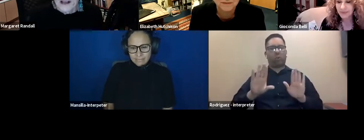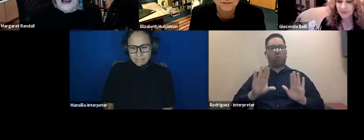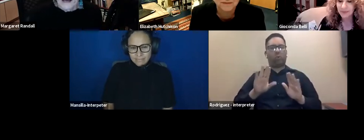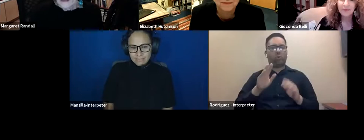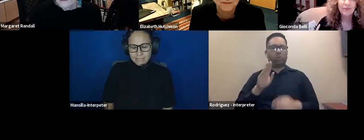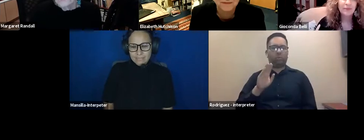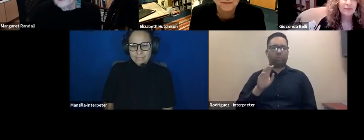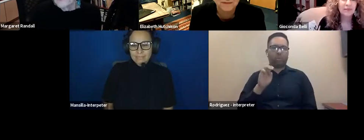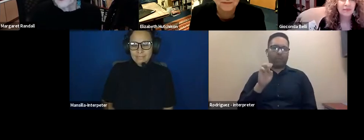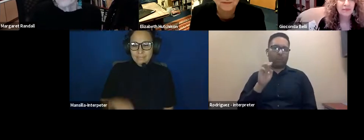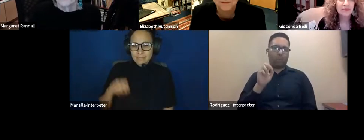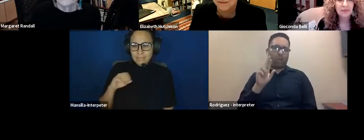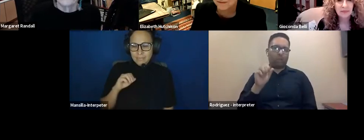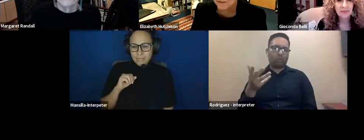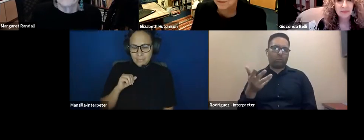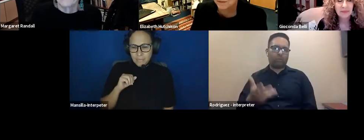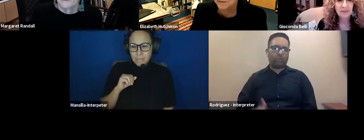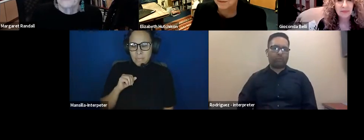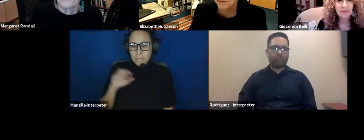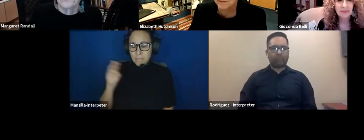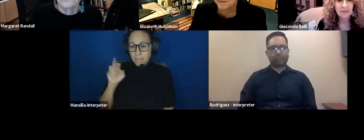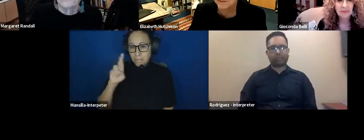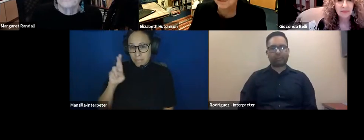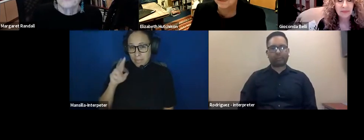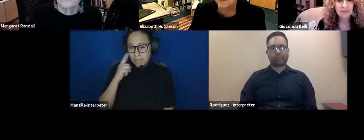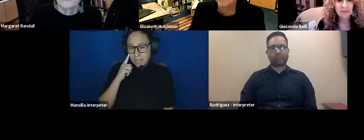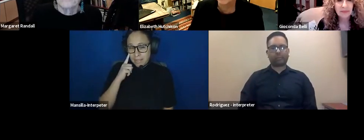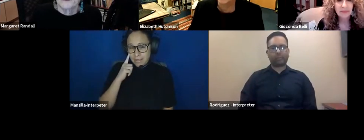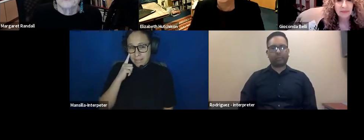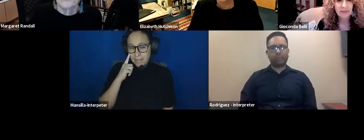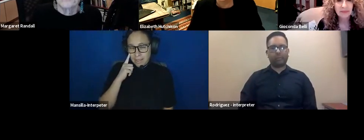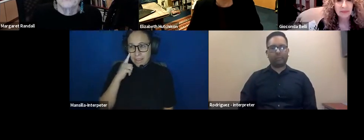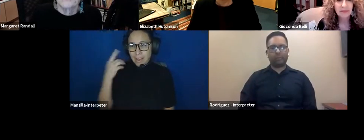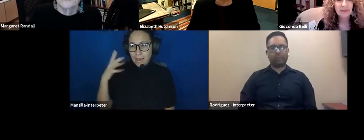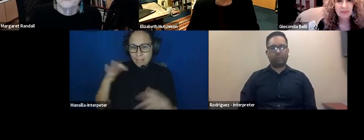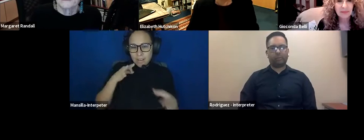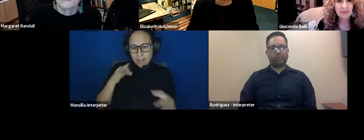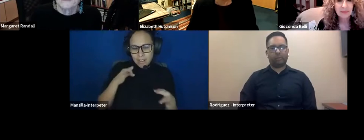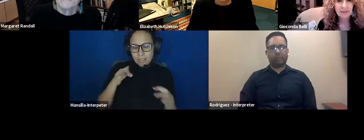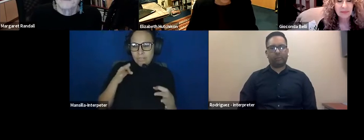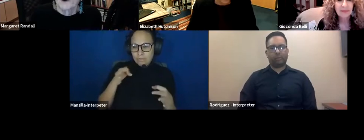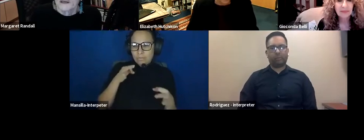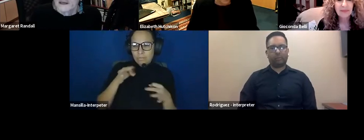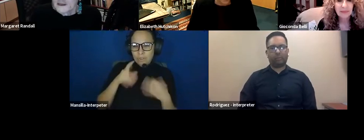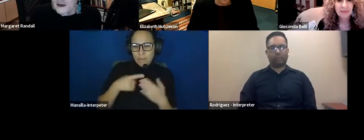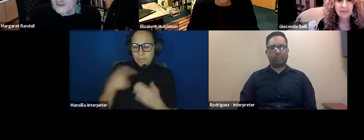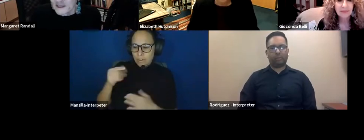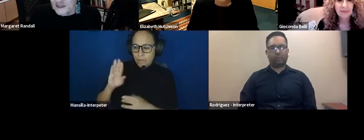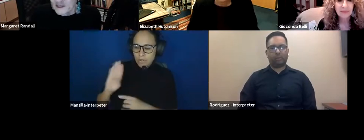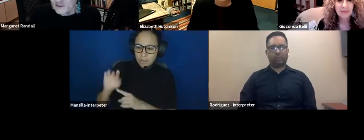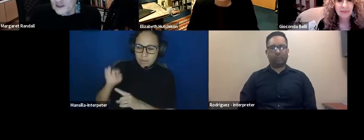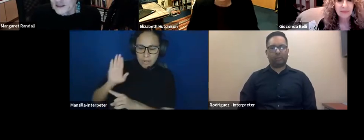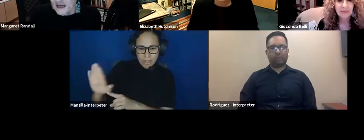Well, I think one of the most important, I mean, I talked some about Giaconda's memoir in the